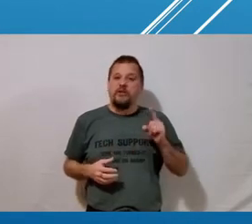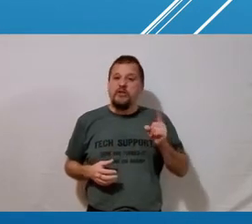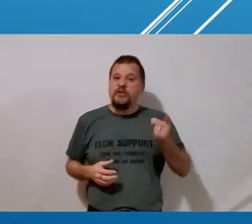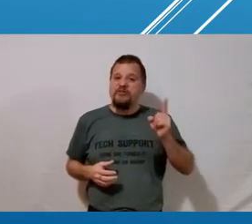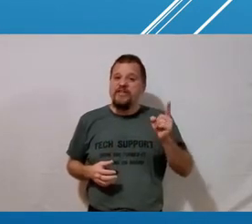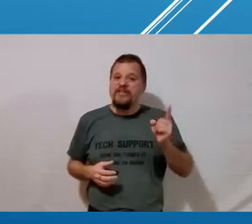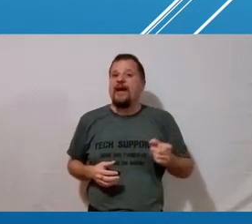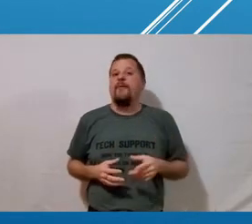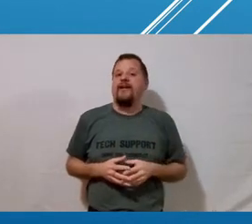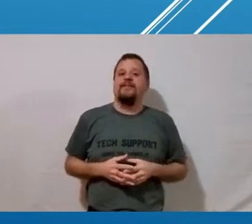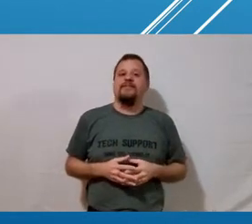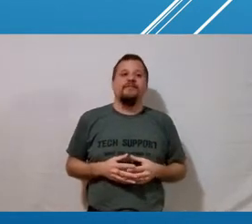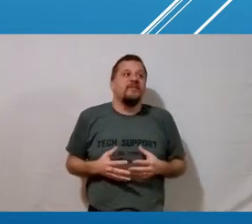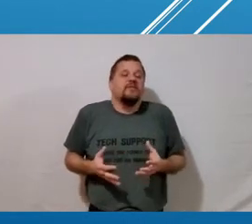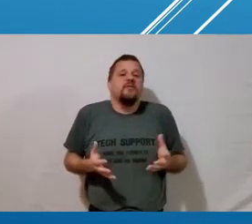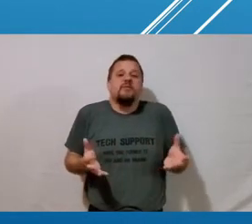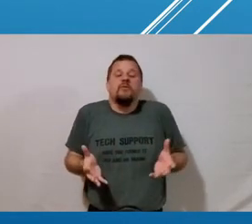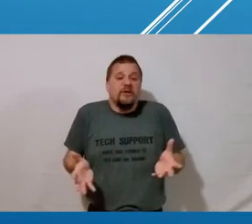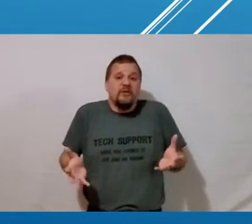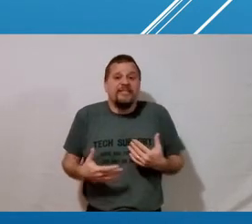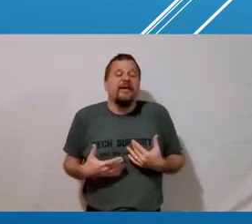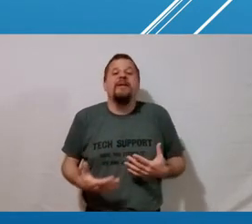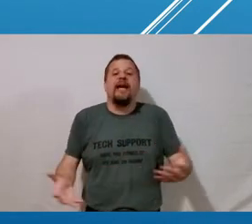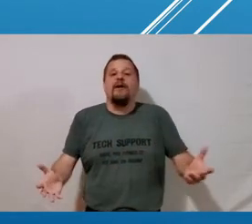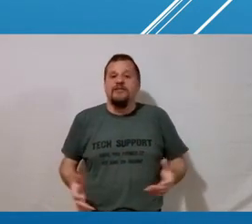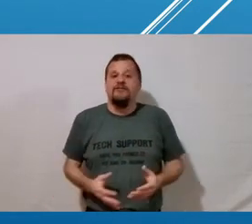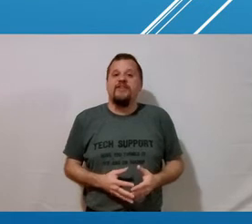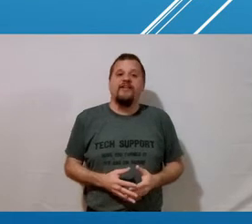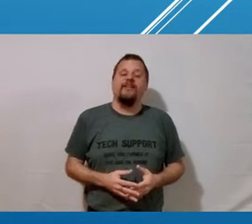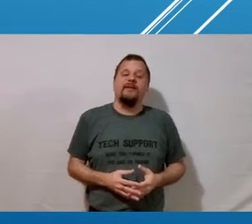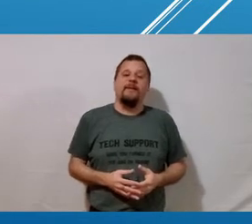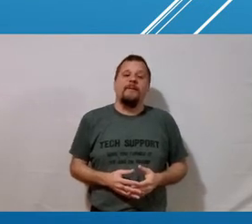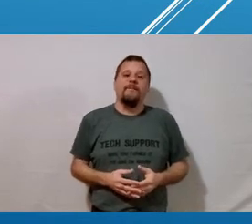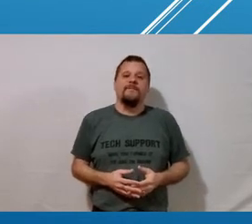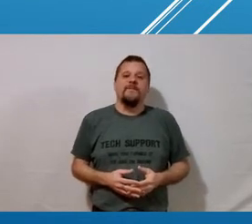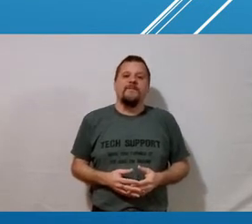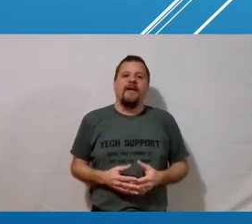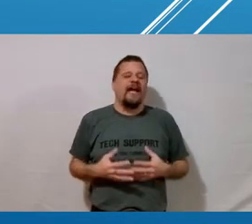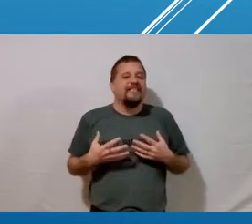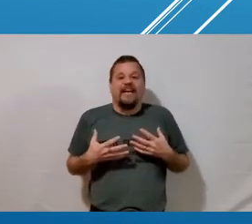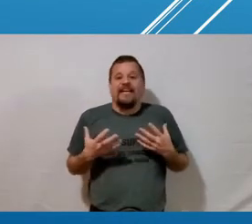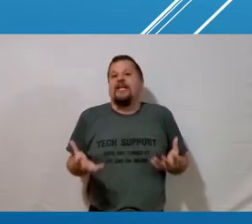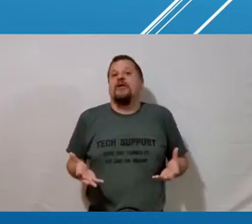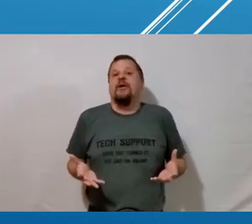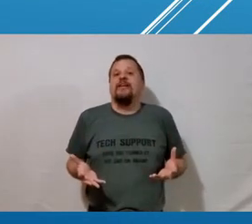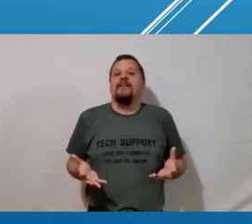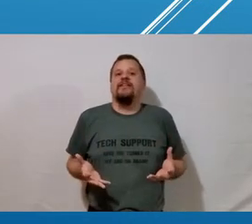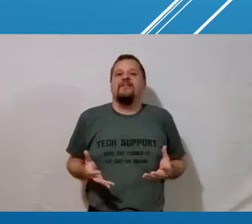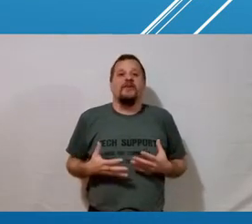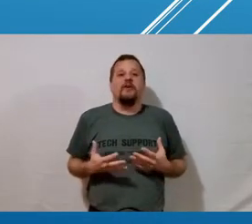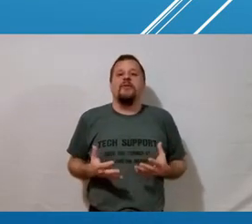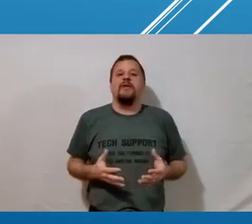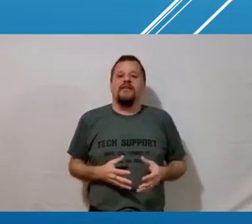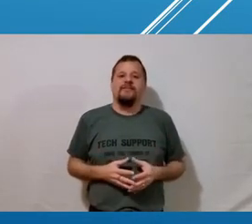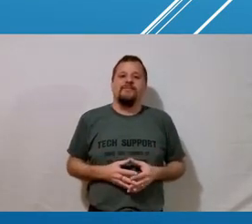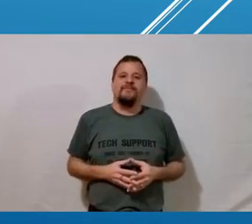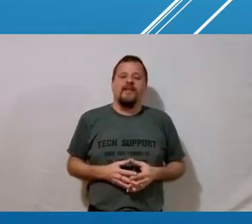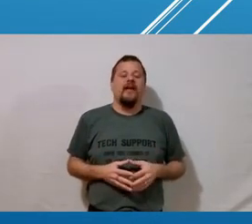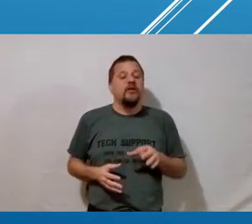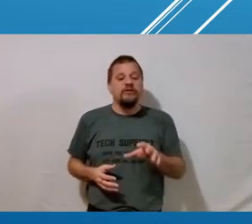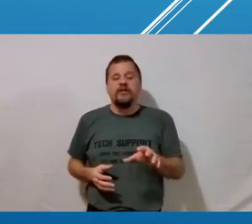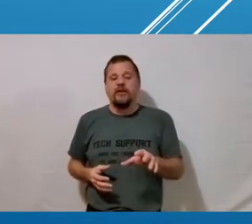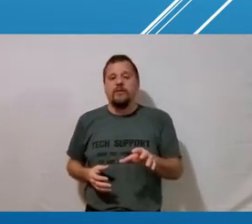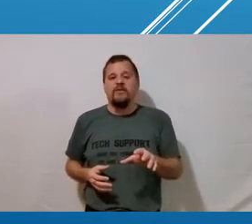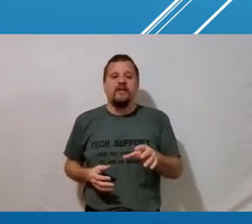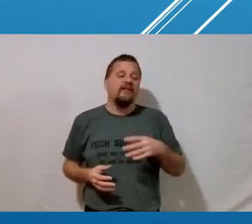brad you shouldn't feel that way who are you to tell me how i should feel right i just i get annoyed very quickly